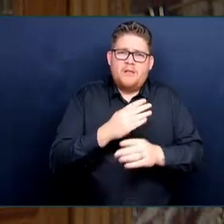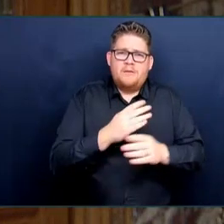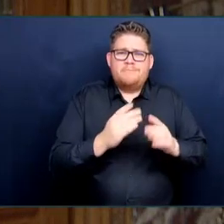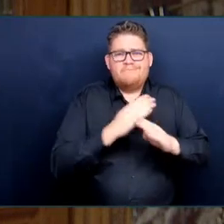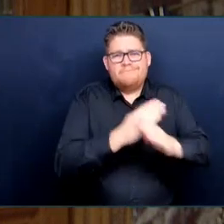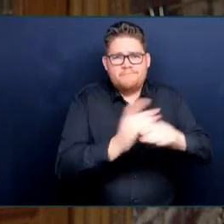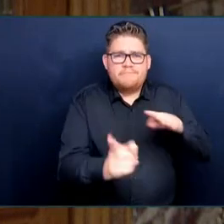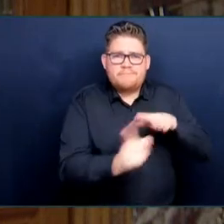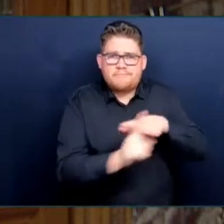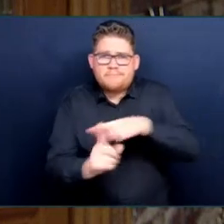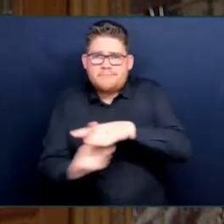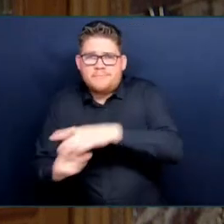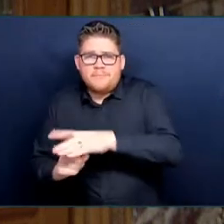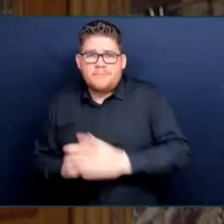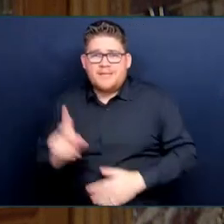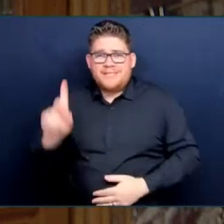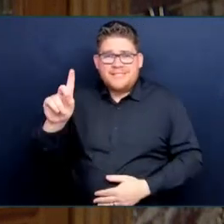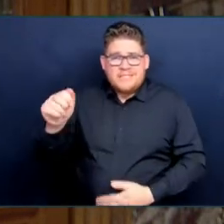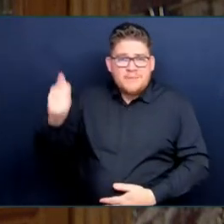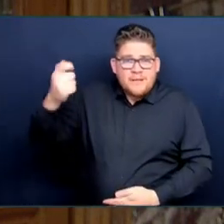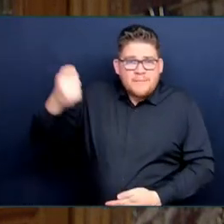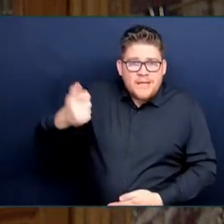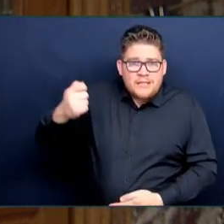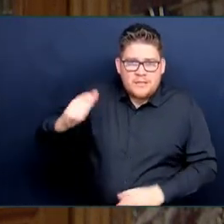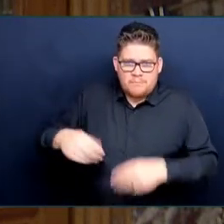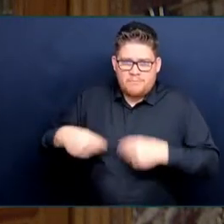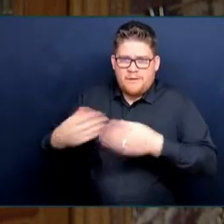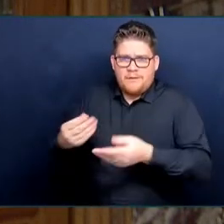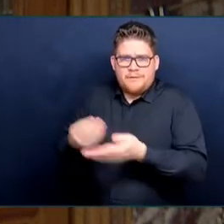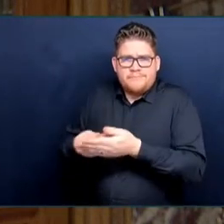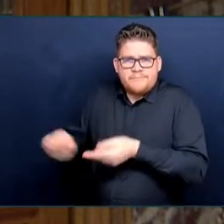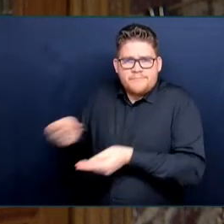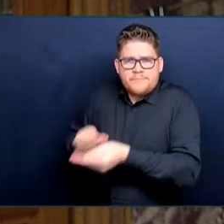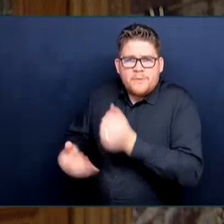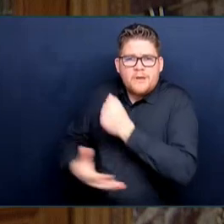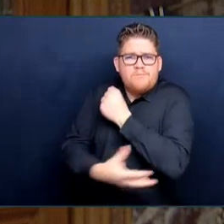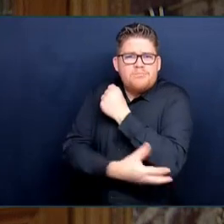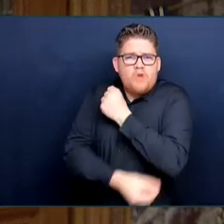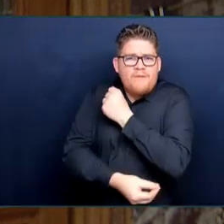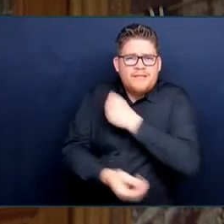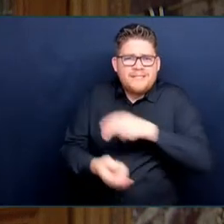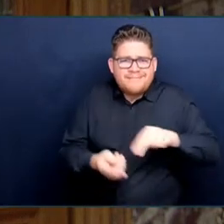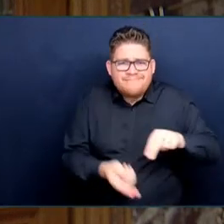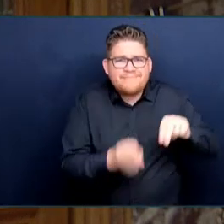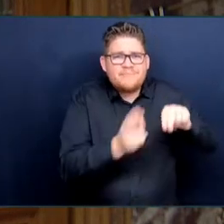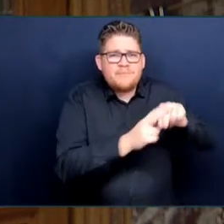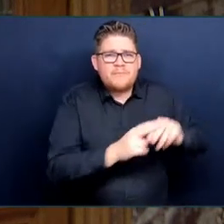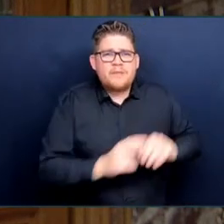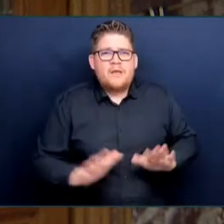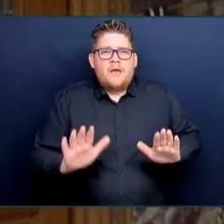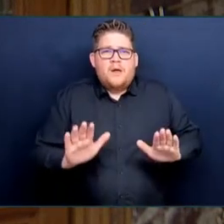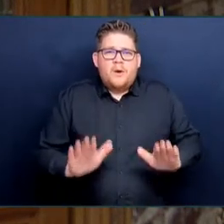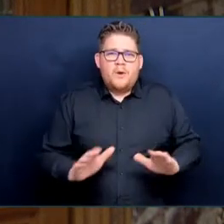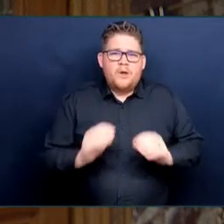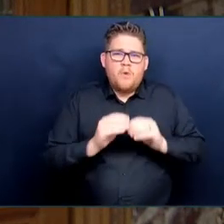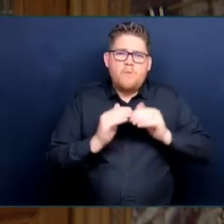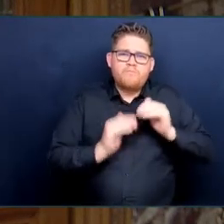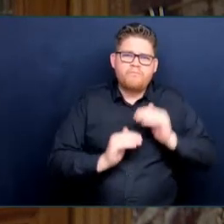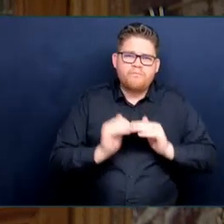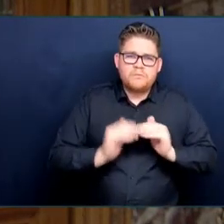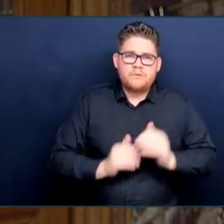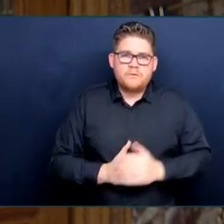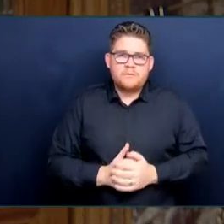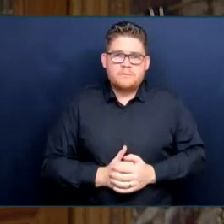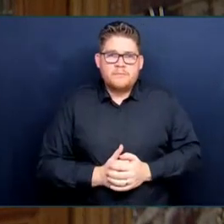that sink in for a moment, hon. Speaker. We have been pleading for this so-called progressive NDP government, a majority government, to do the bare